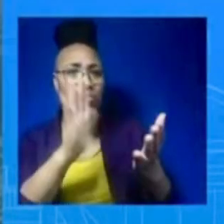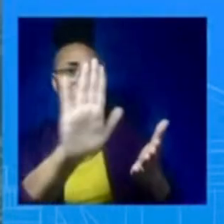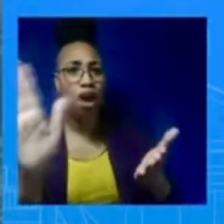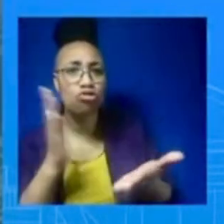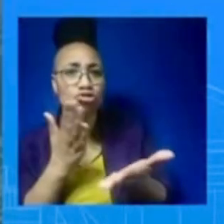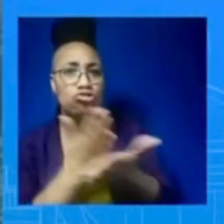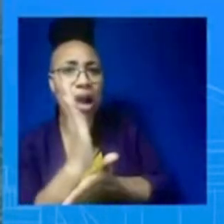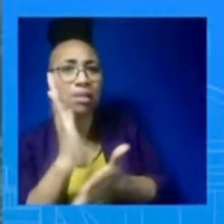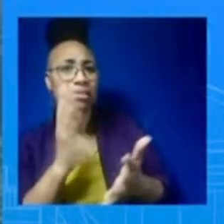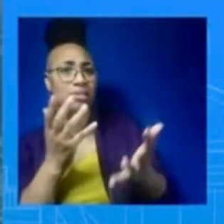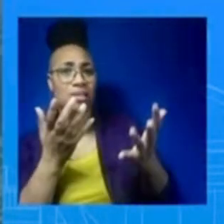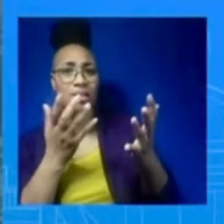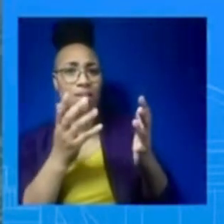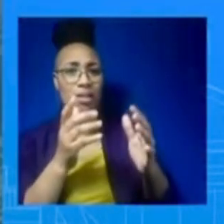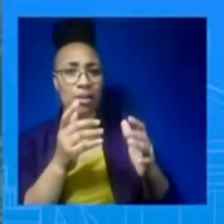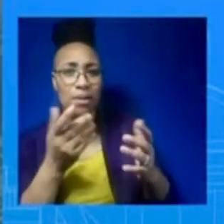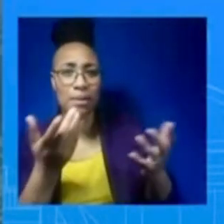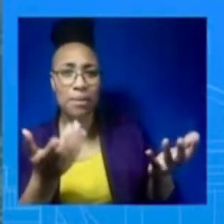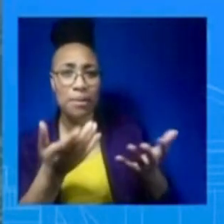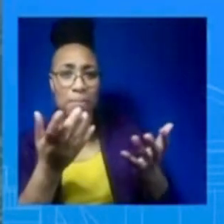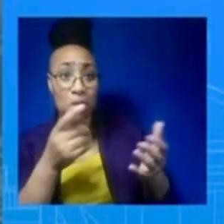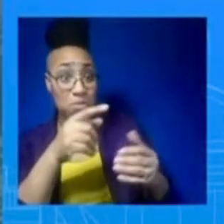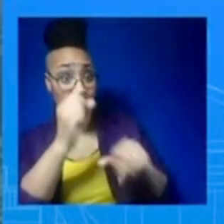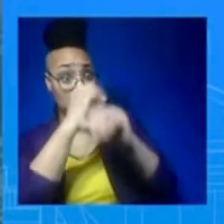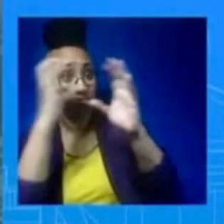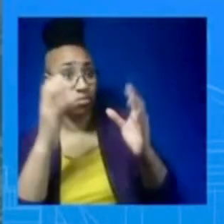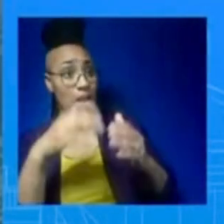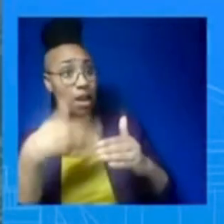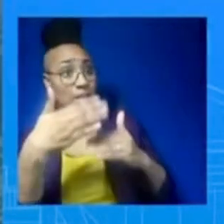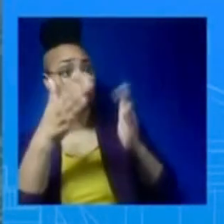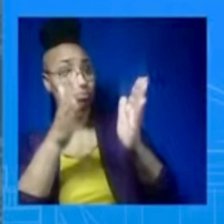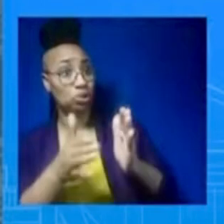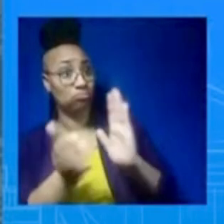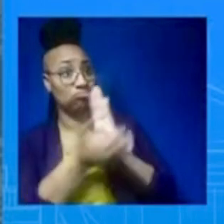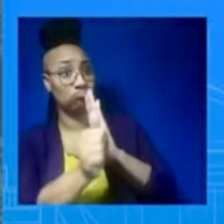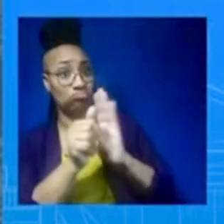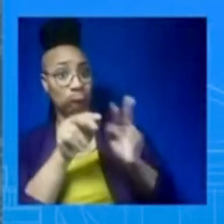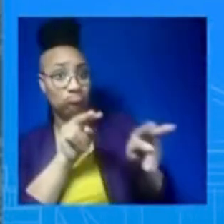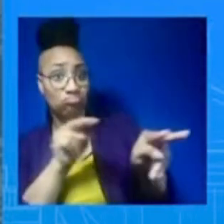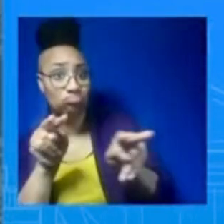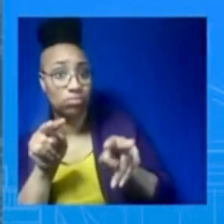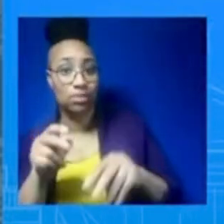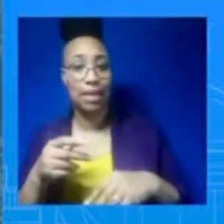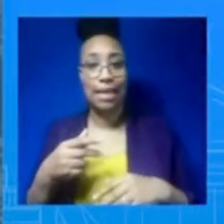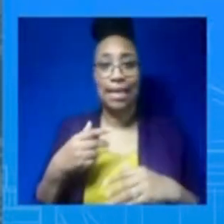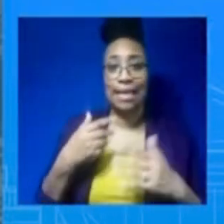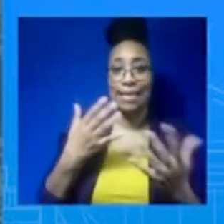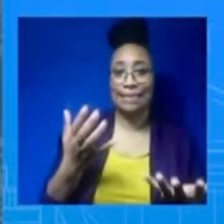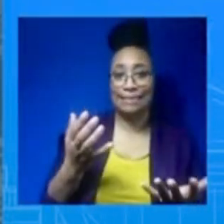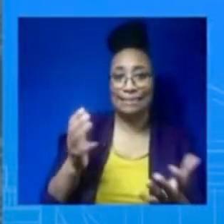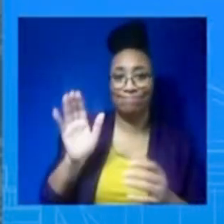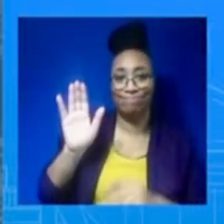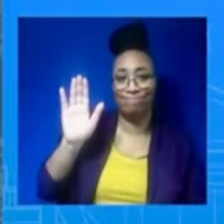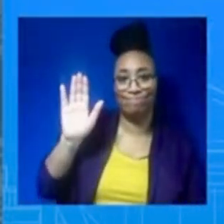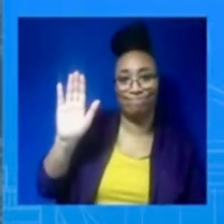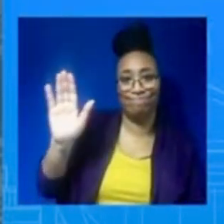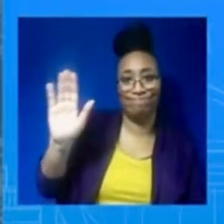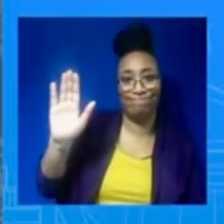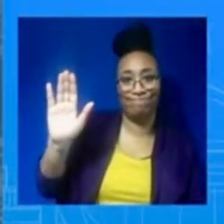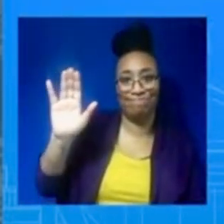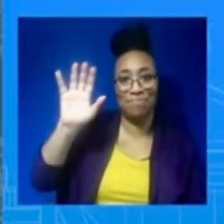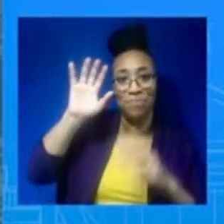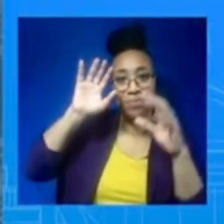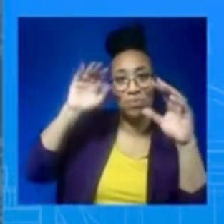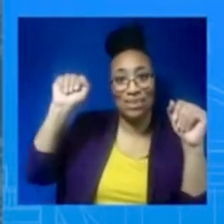questions. I'm going to leave that to the President to decide. What it is that he's looking for in those two key critical positions. You know,